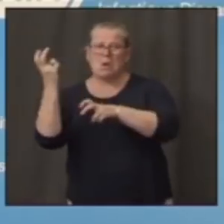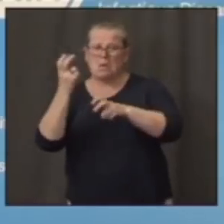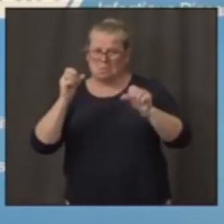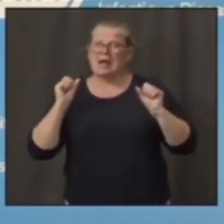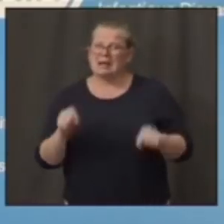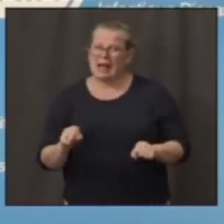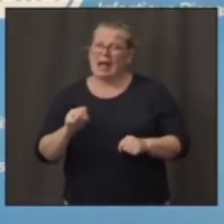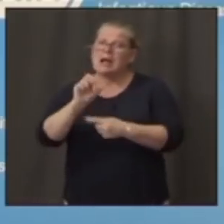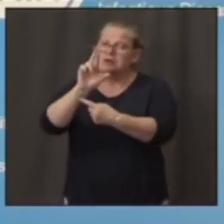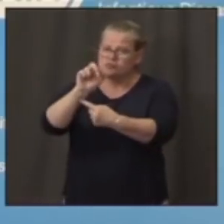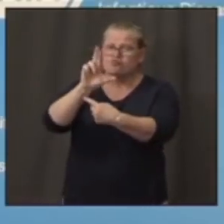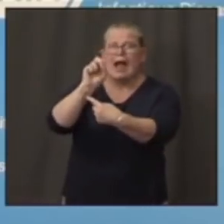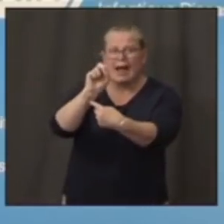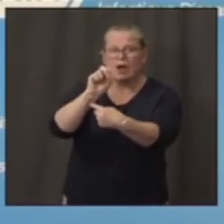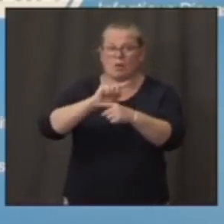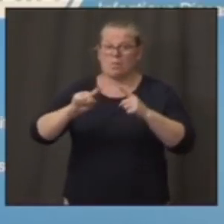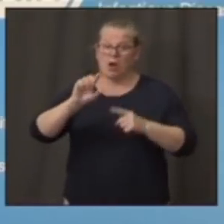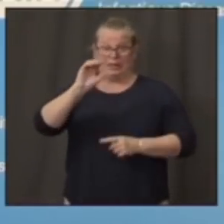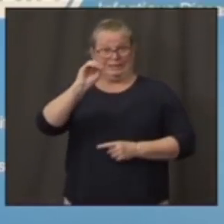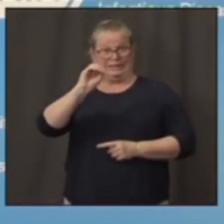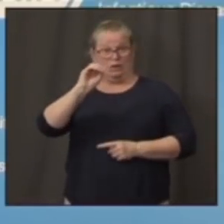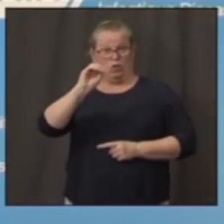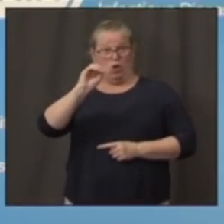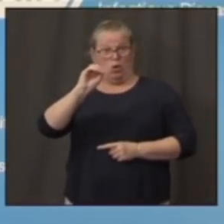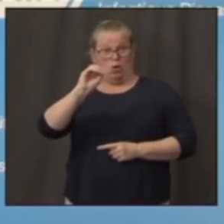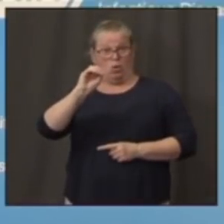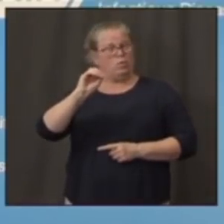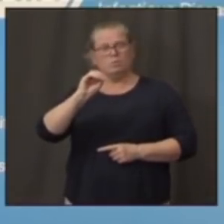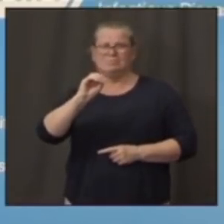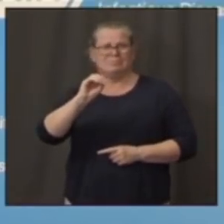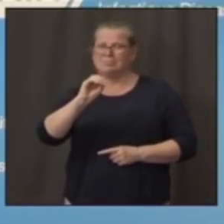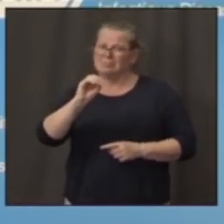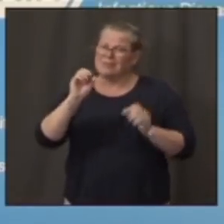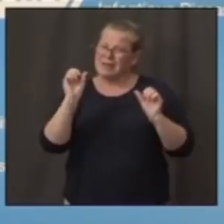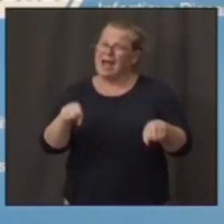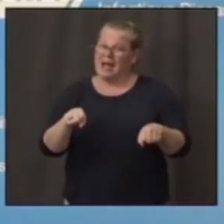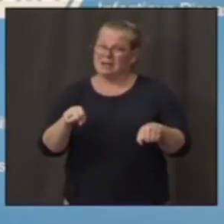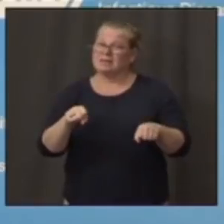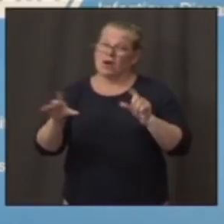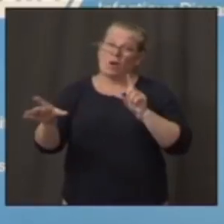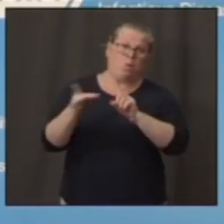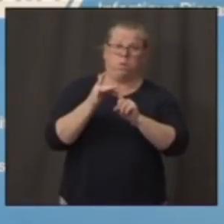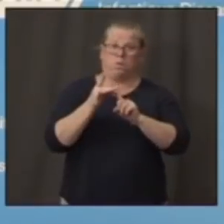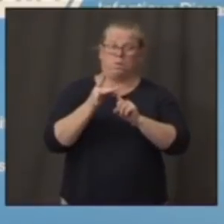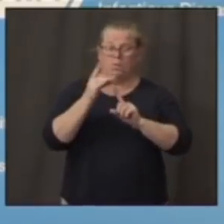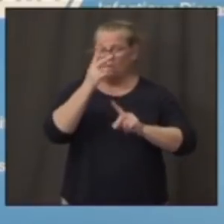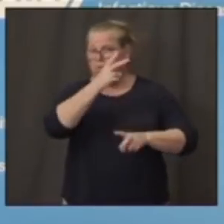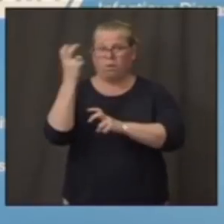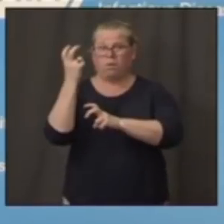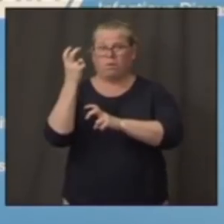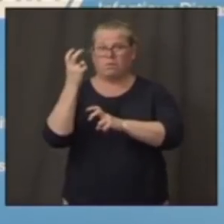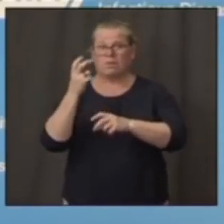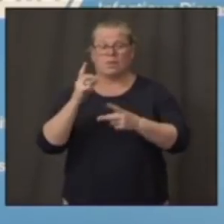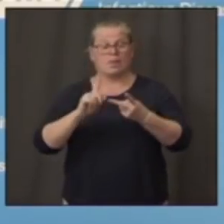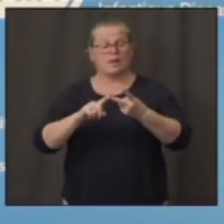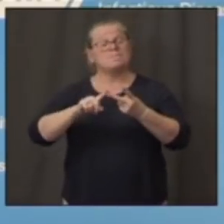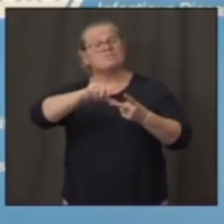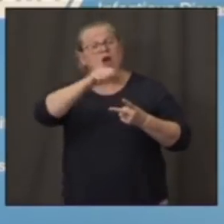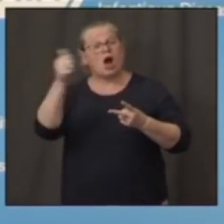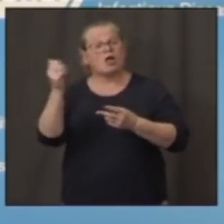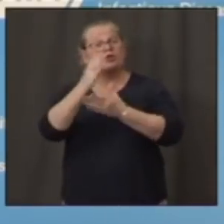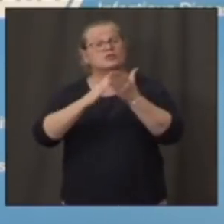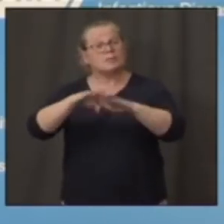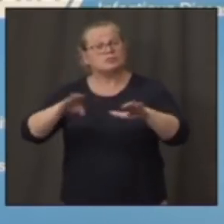particularly the thing that we're learning about this hyper inflammatory syndrome that some children get.